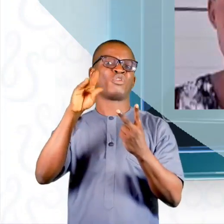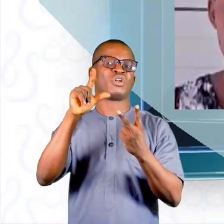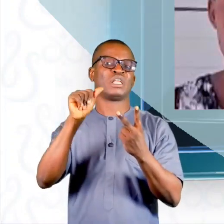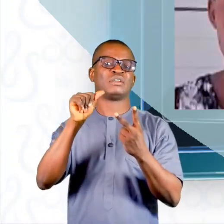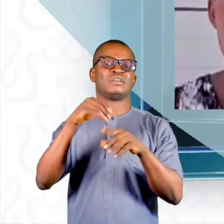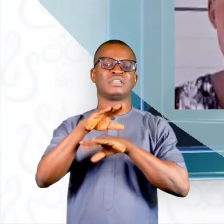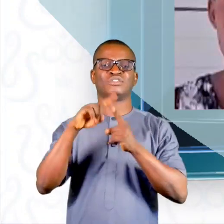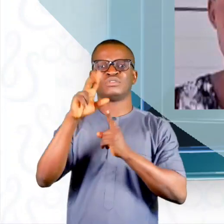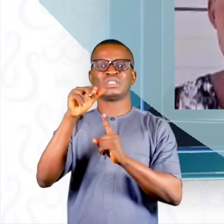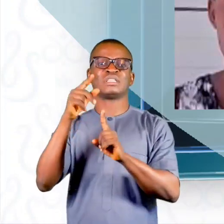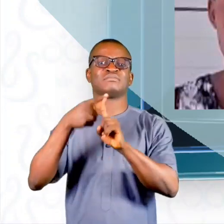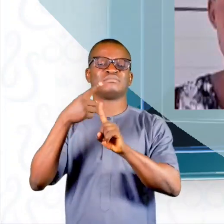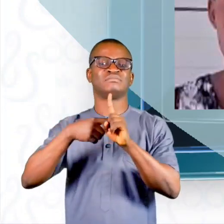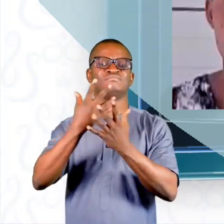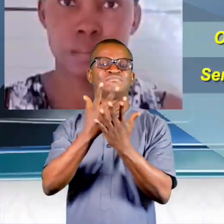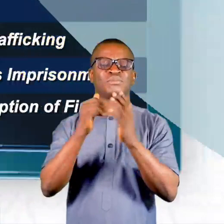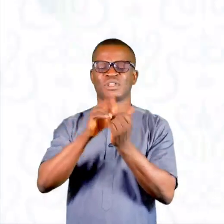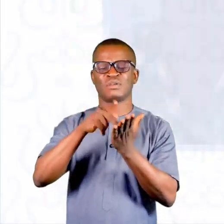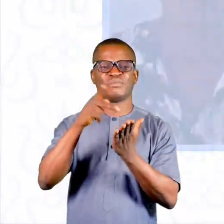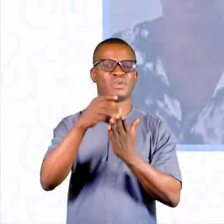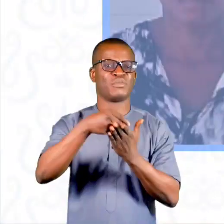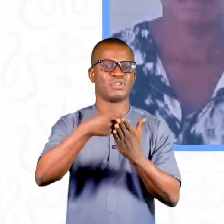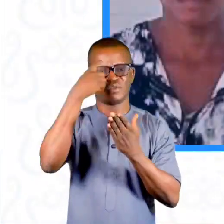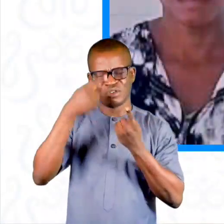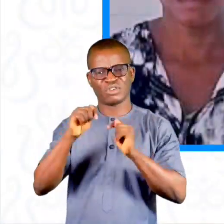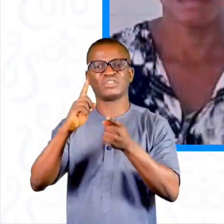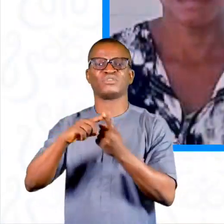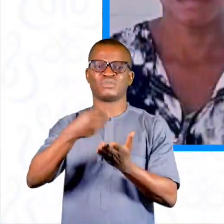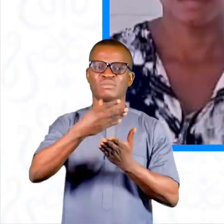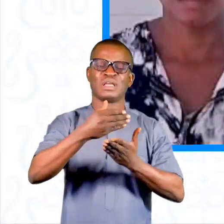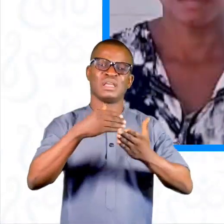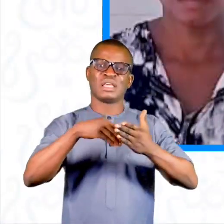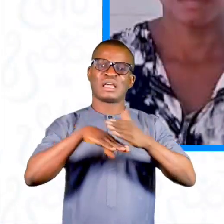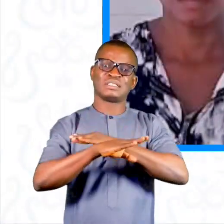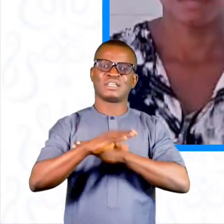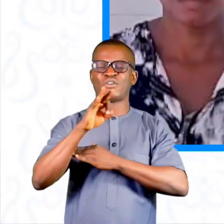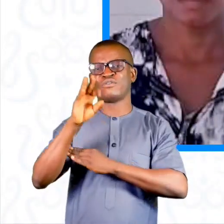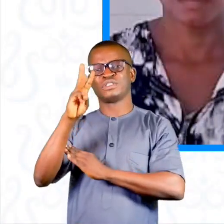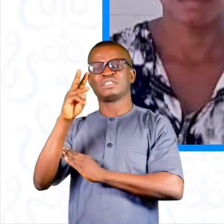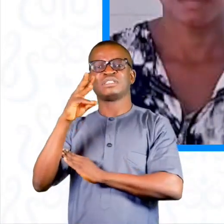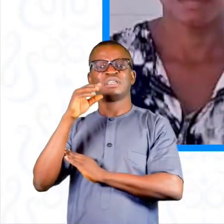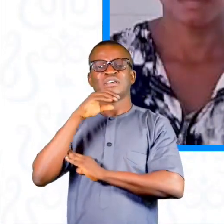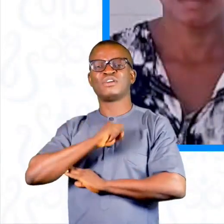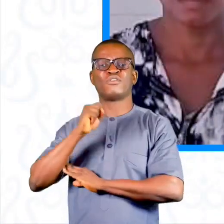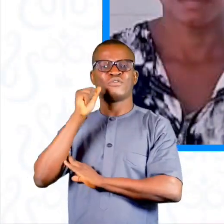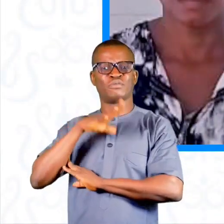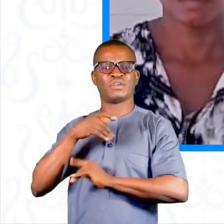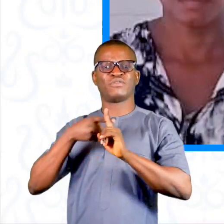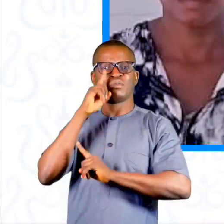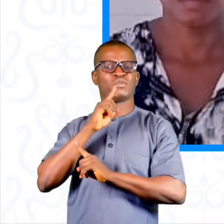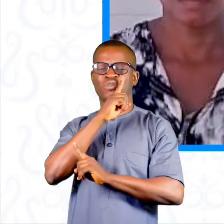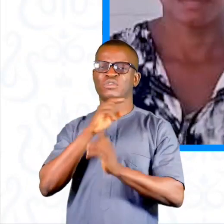was also sentenced to 30-month imprisonment without option of fine for attempting to procure the illegal entry of a 16-year-old female